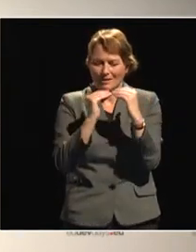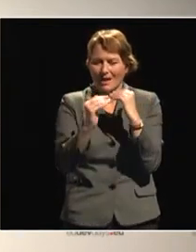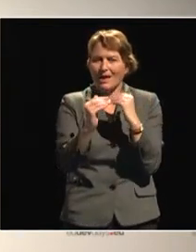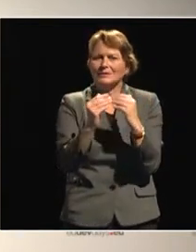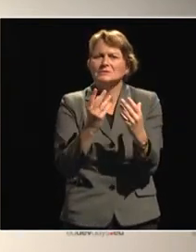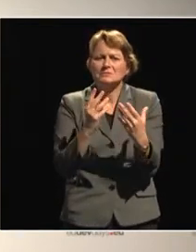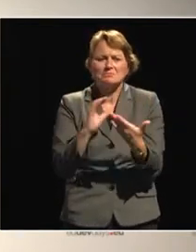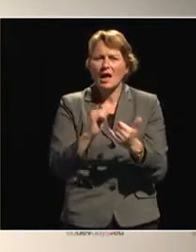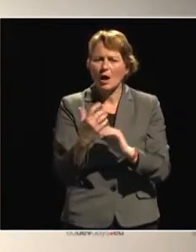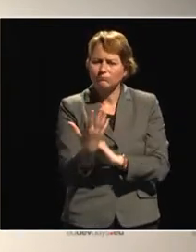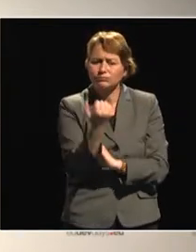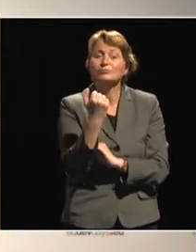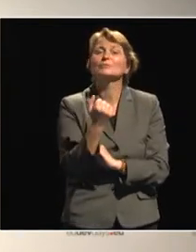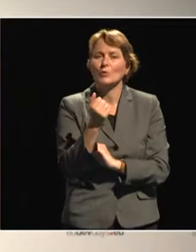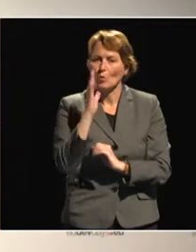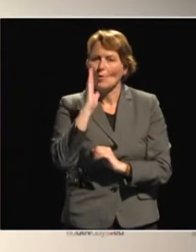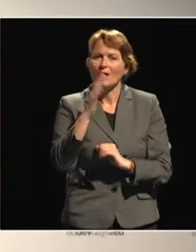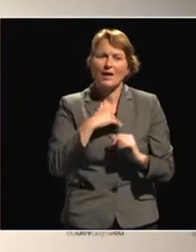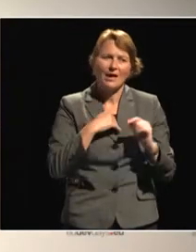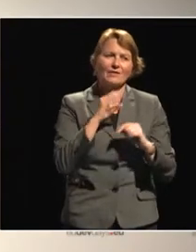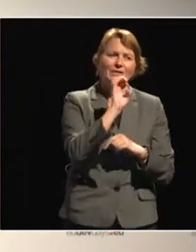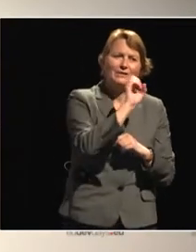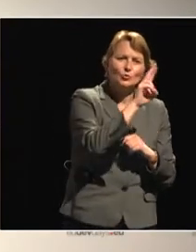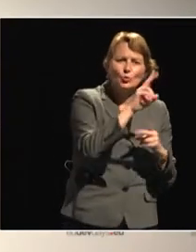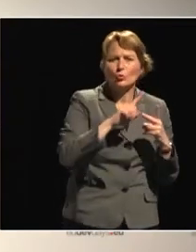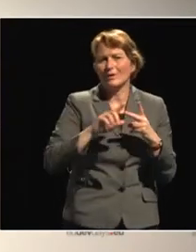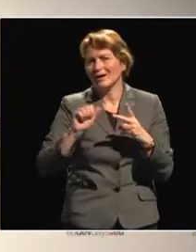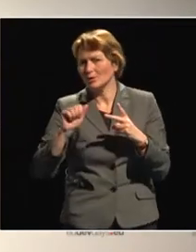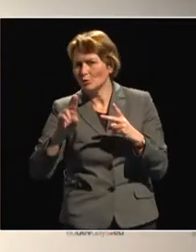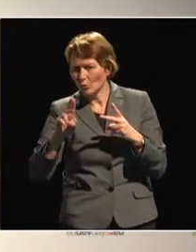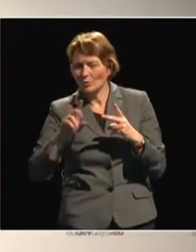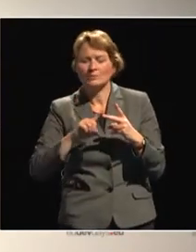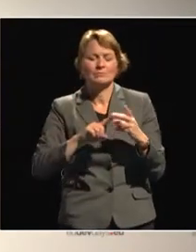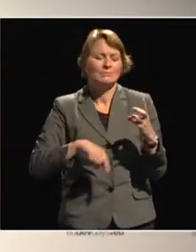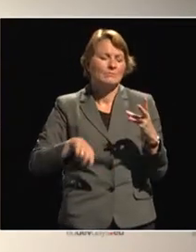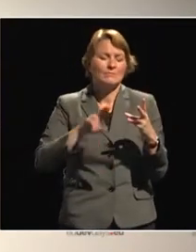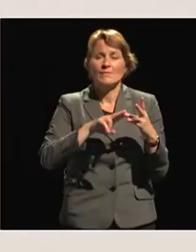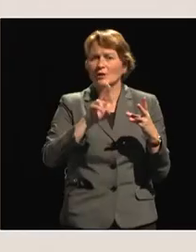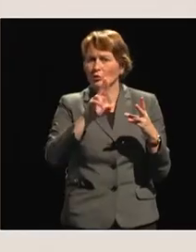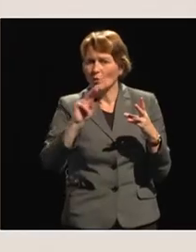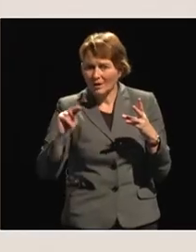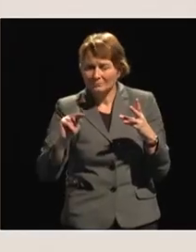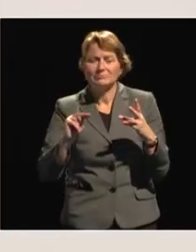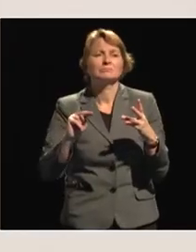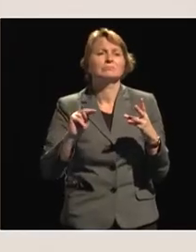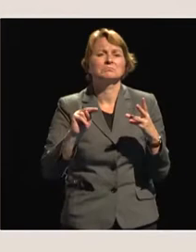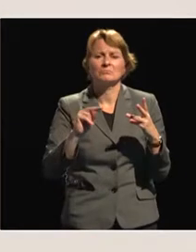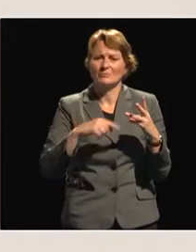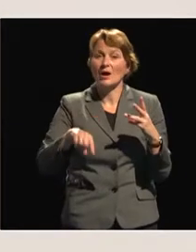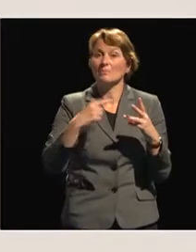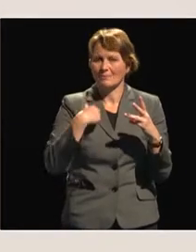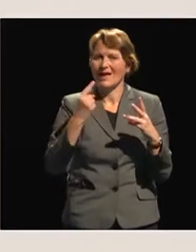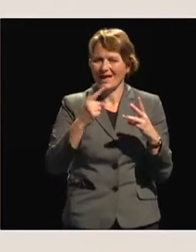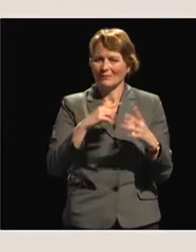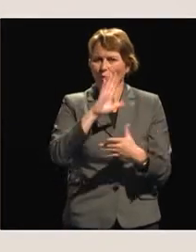-EU, no, Nations-African Union land policy